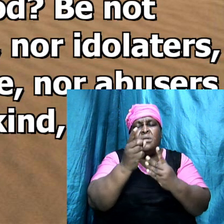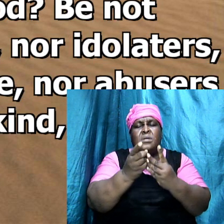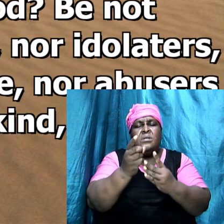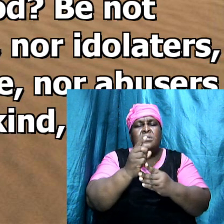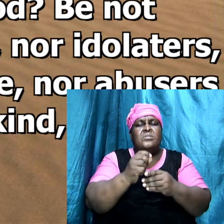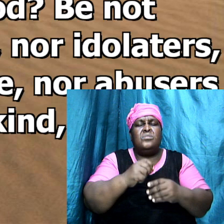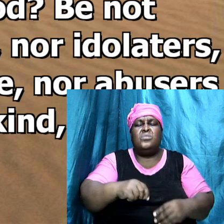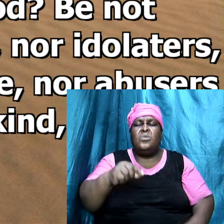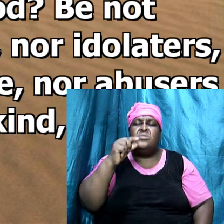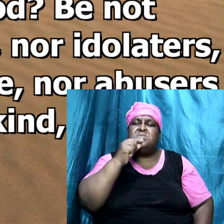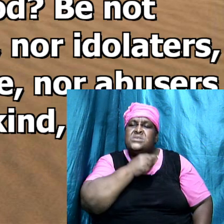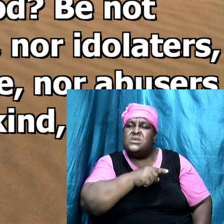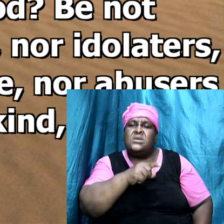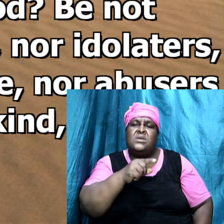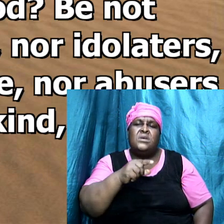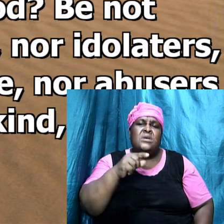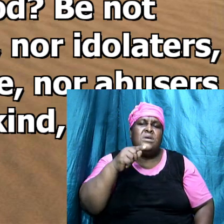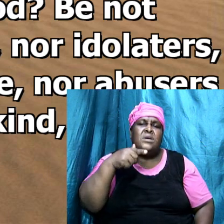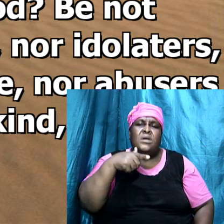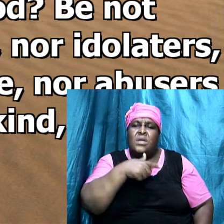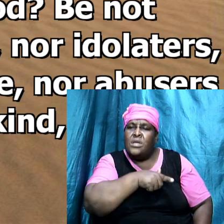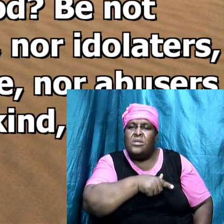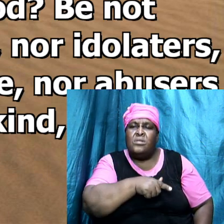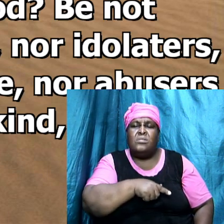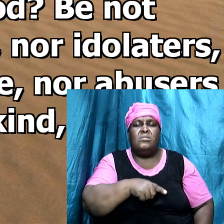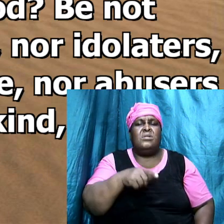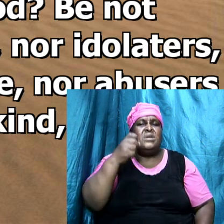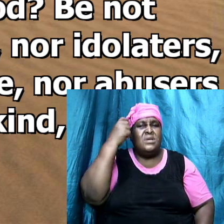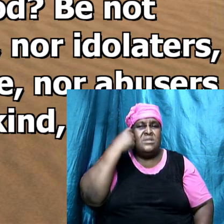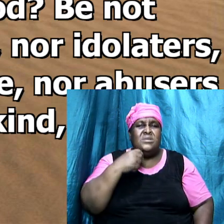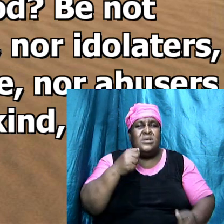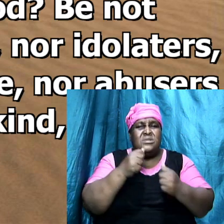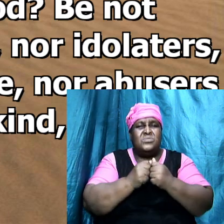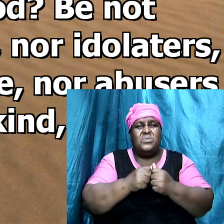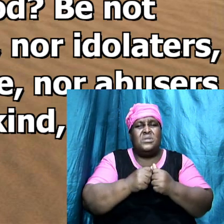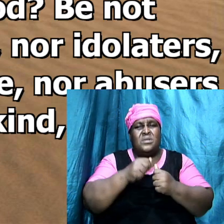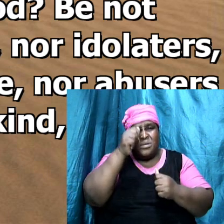effeminate, nor abusers of themselves with mankind,